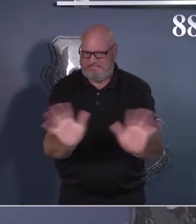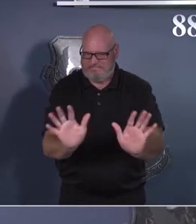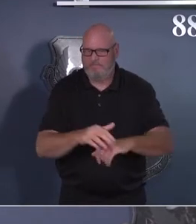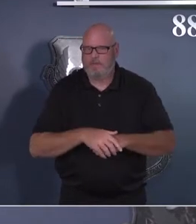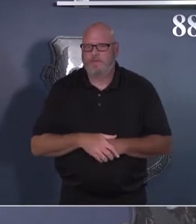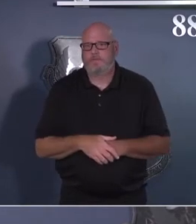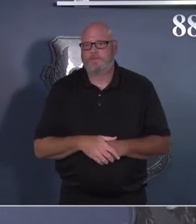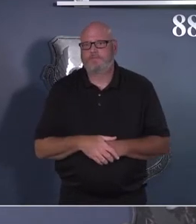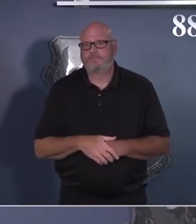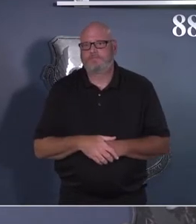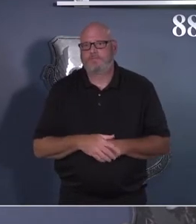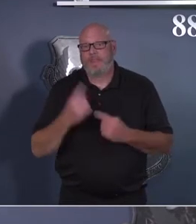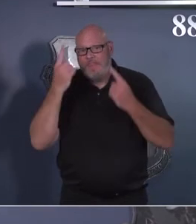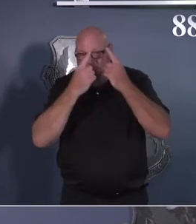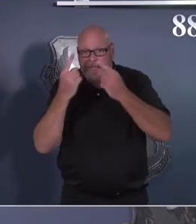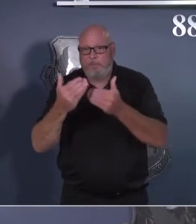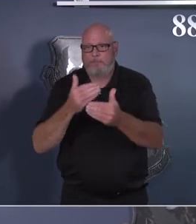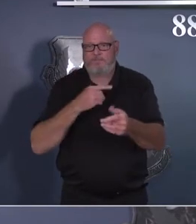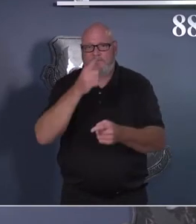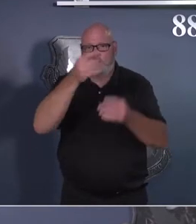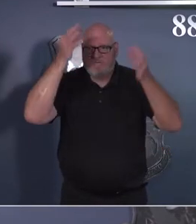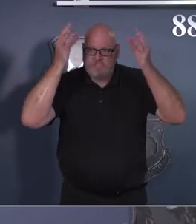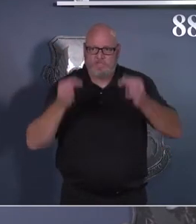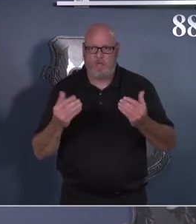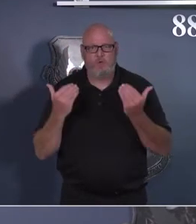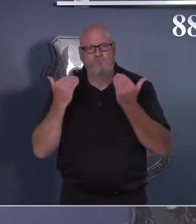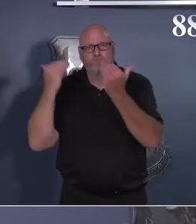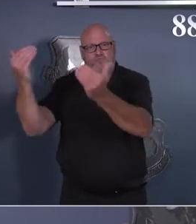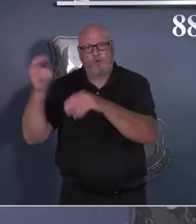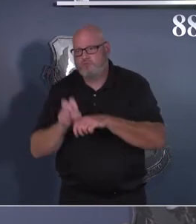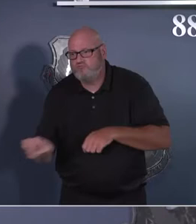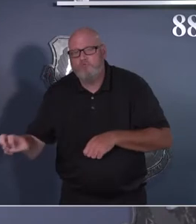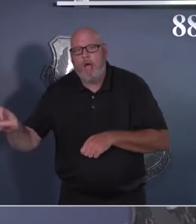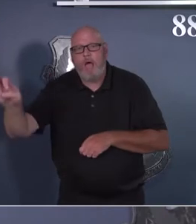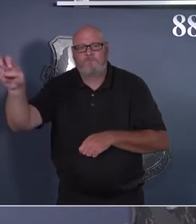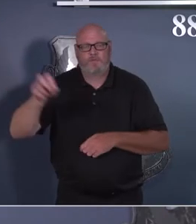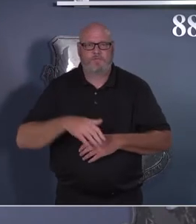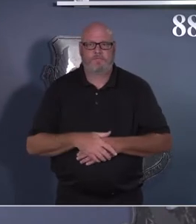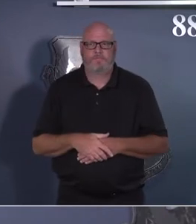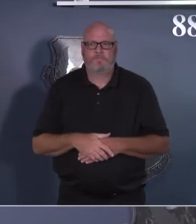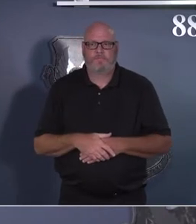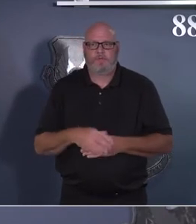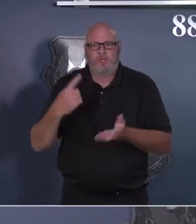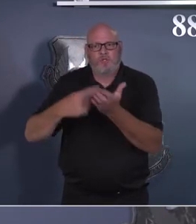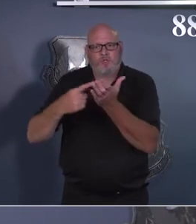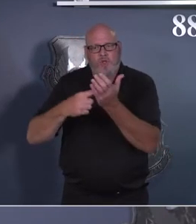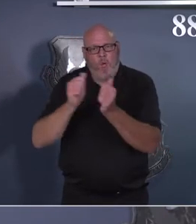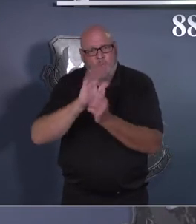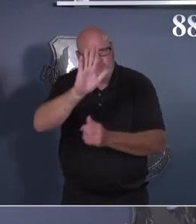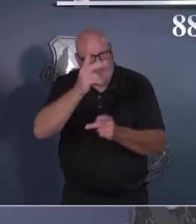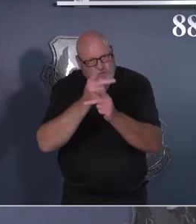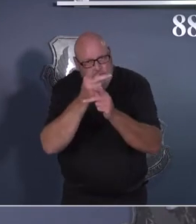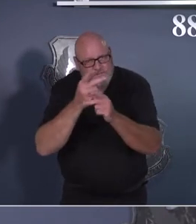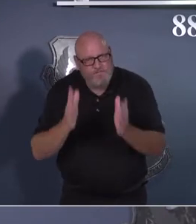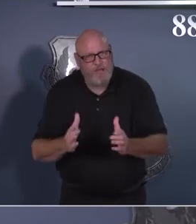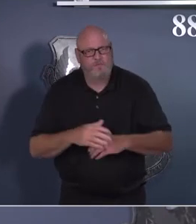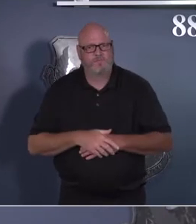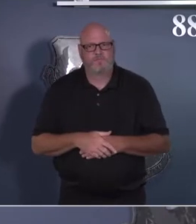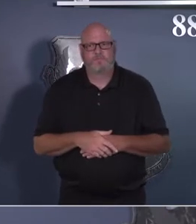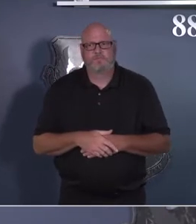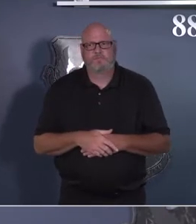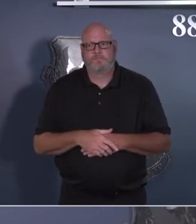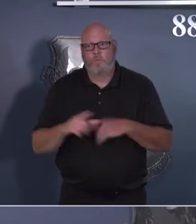that. And then if you decide to go, make sure you're having that conversation with your supervisor on your return trip to see if maybe telework